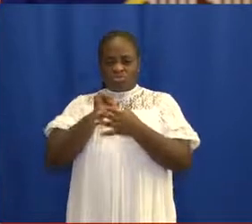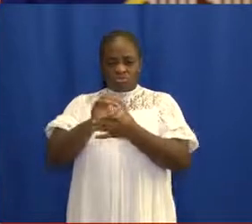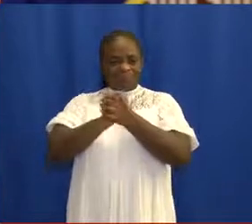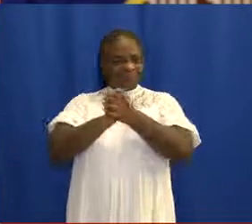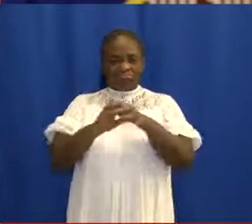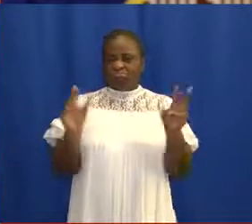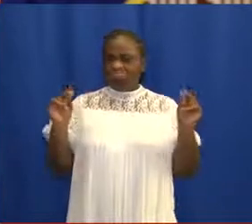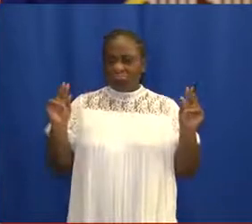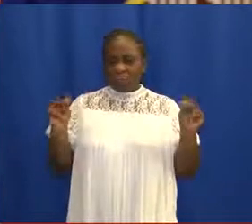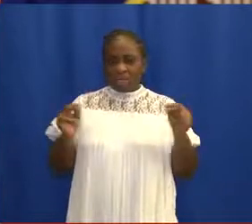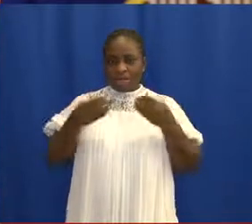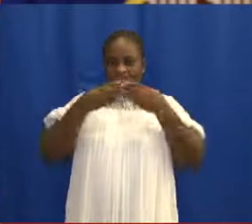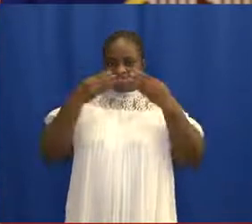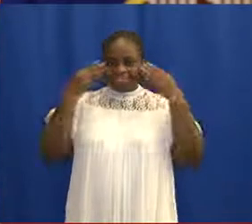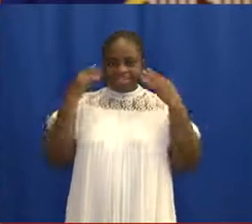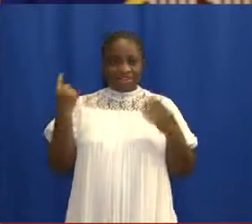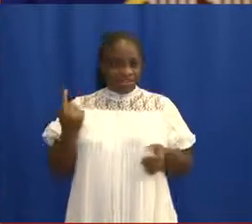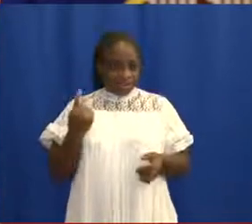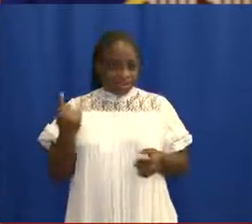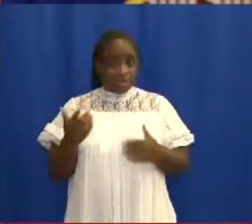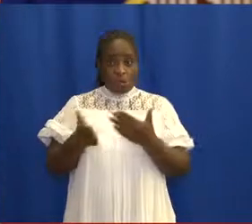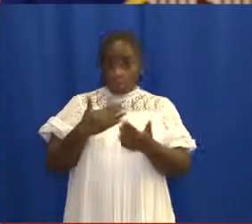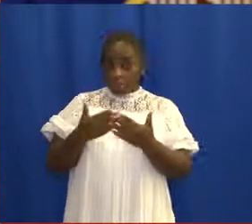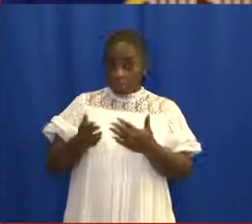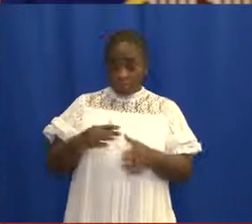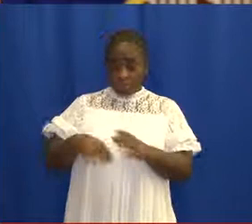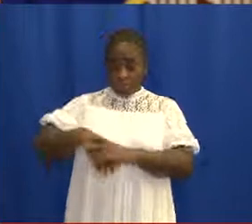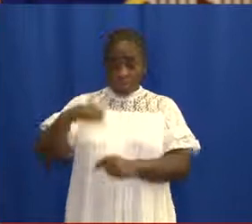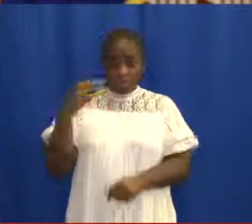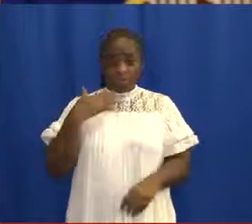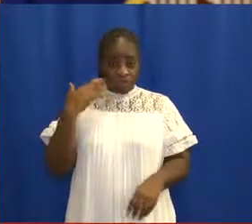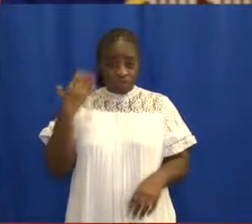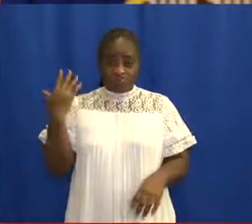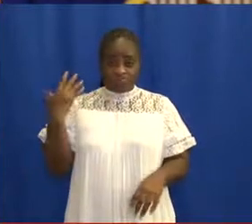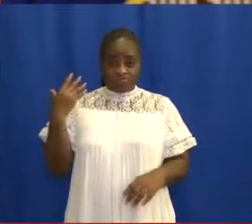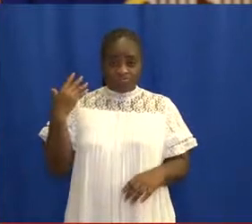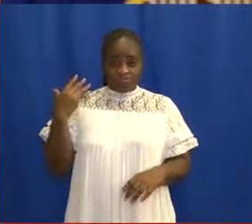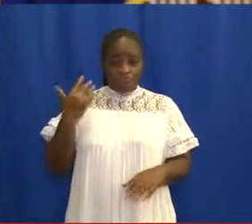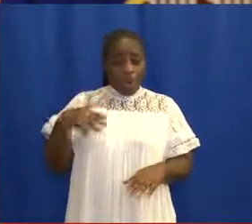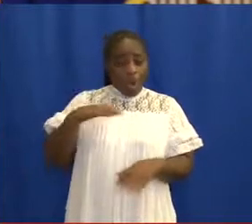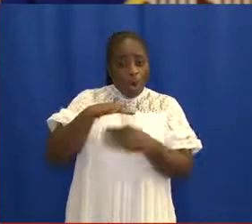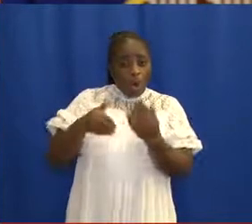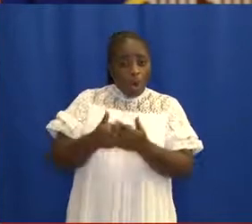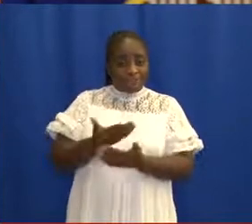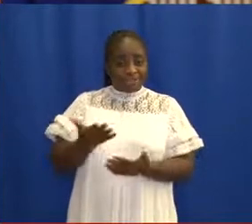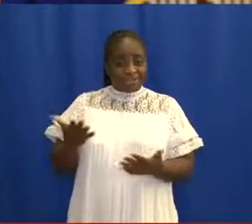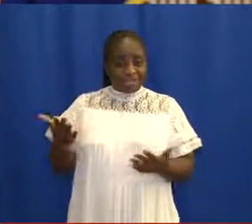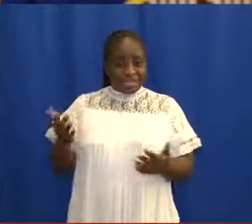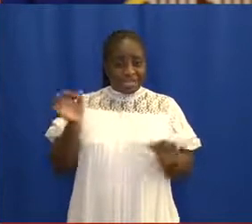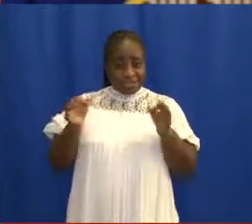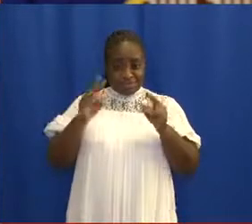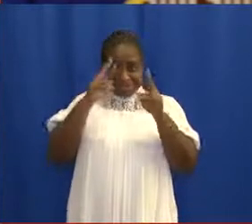refraining from shaking hands, and wearing our masks whenever we leave our homes. These measures